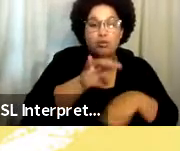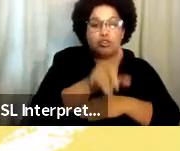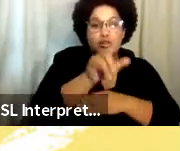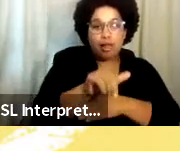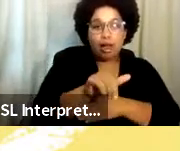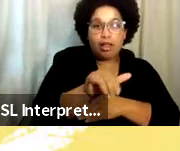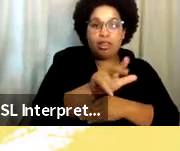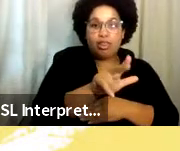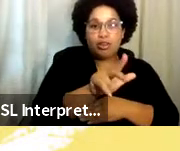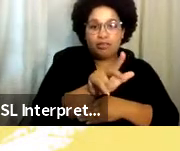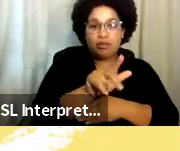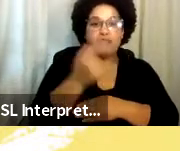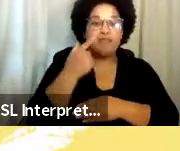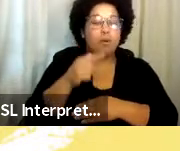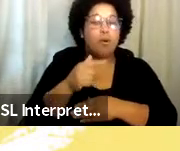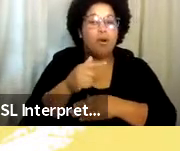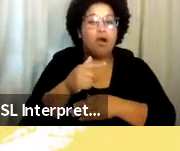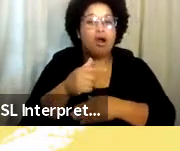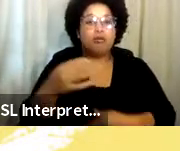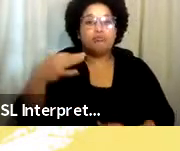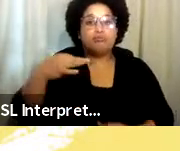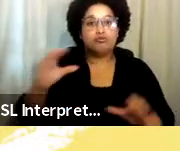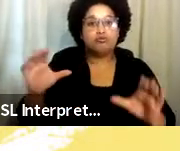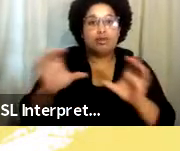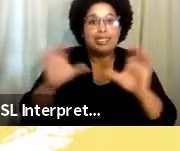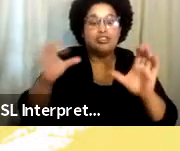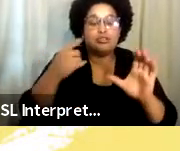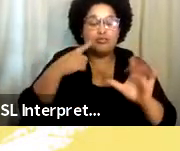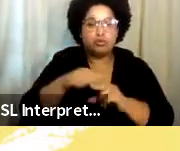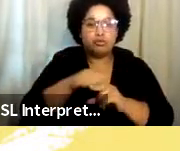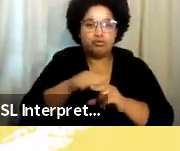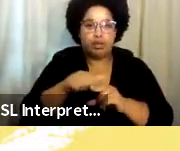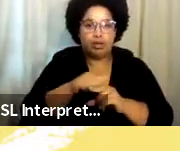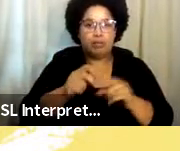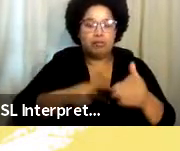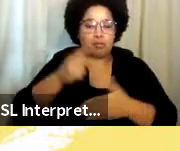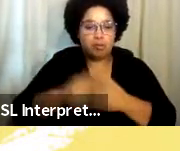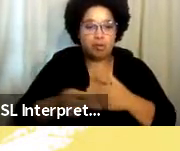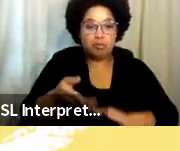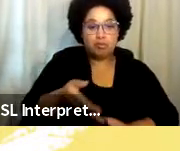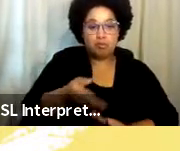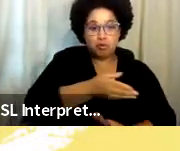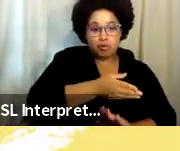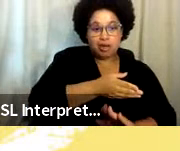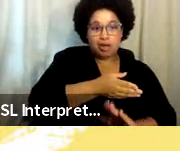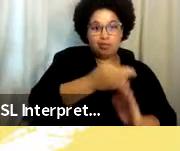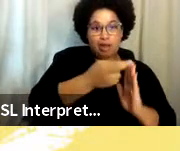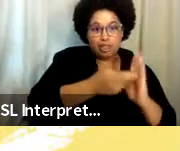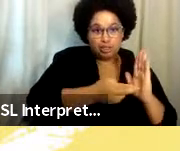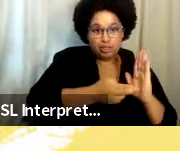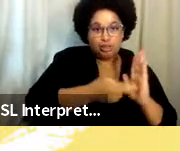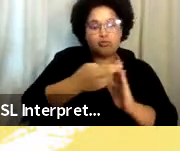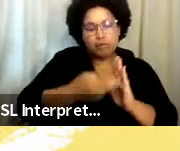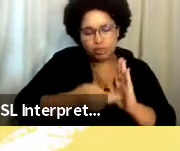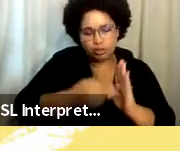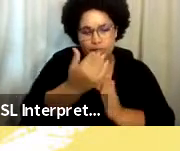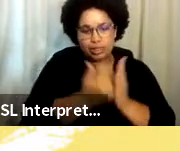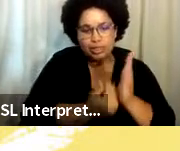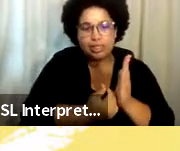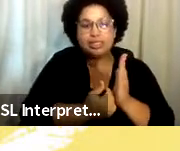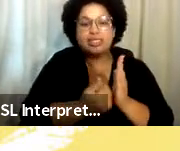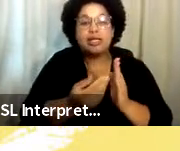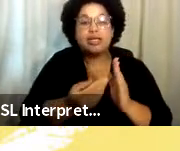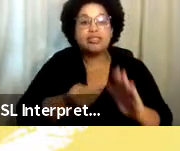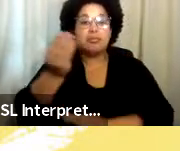for the accreditation for training programs. And for the registry and pre-registry lists, submissions for applicants will begin on